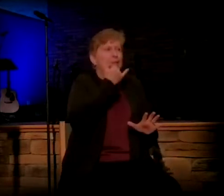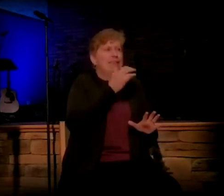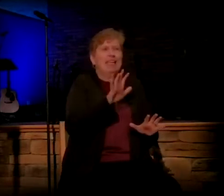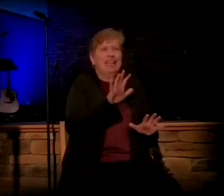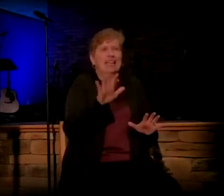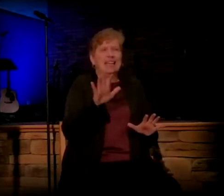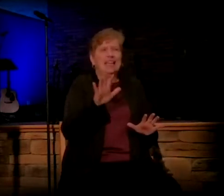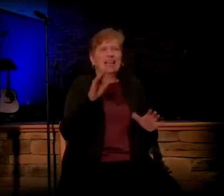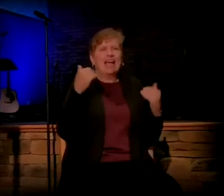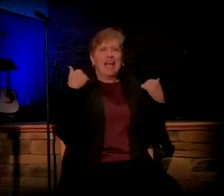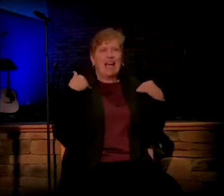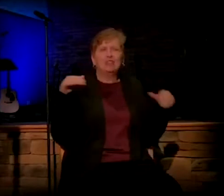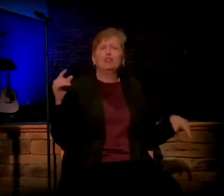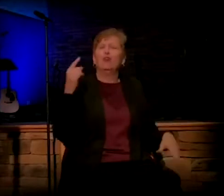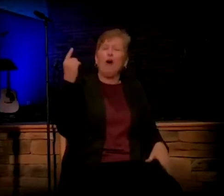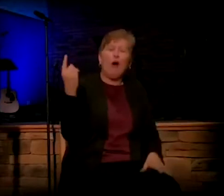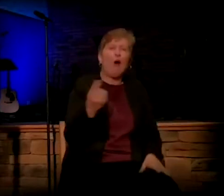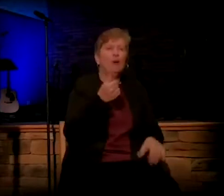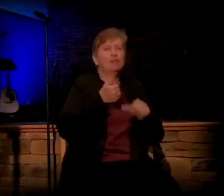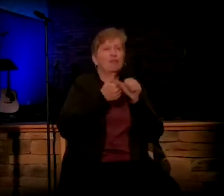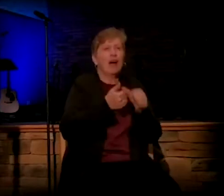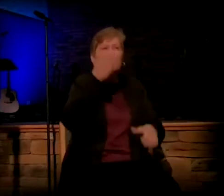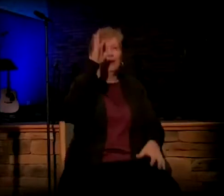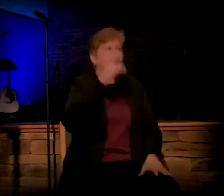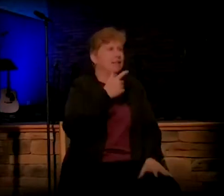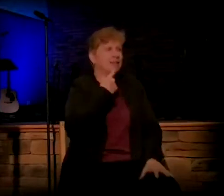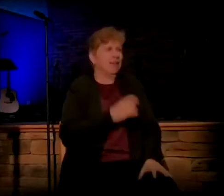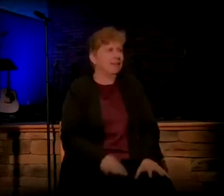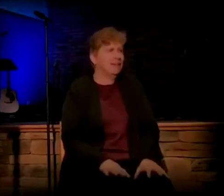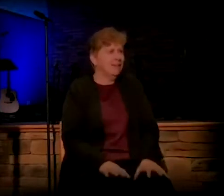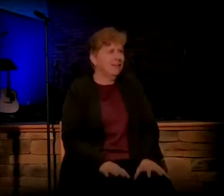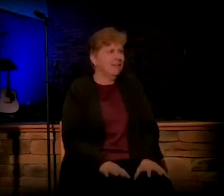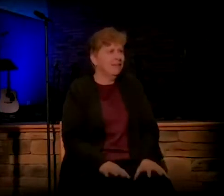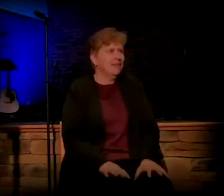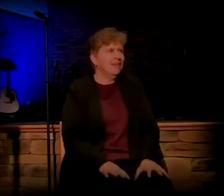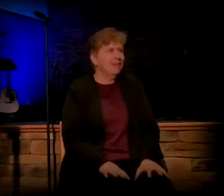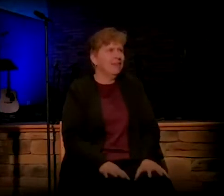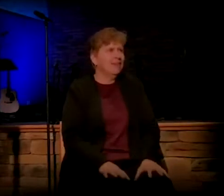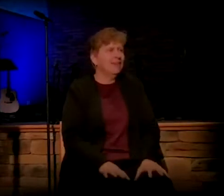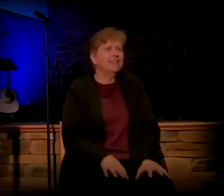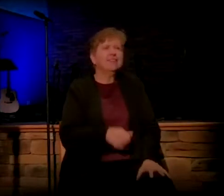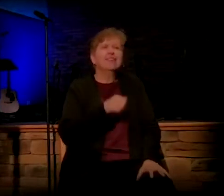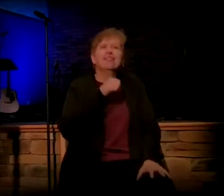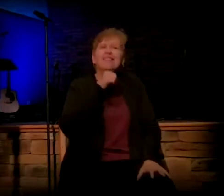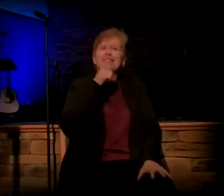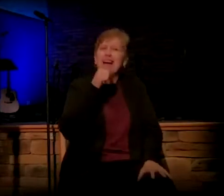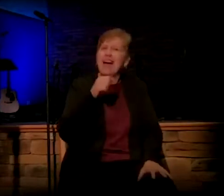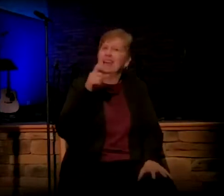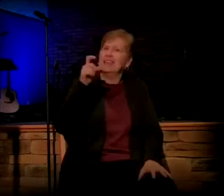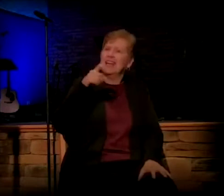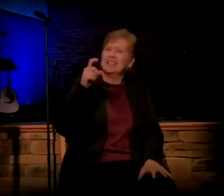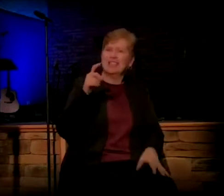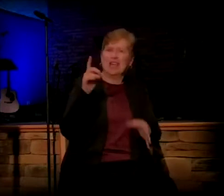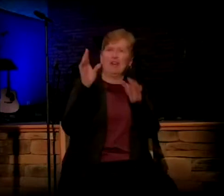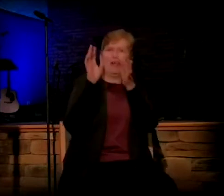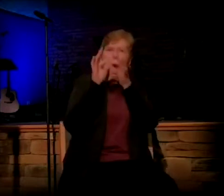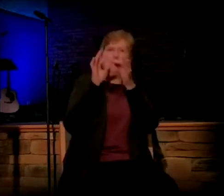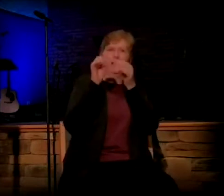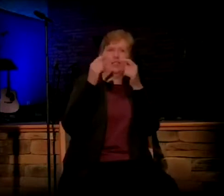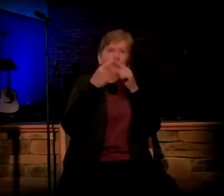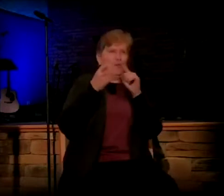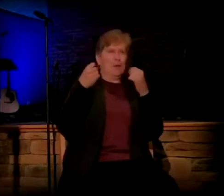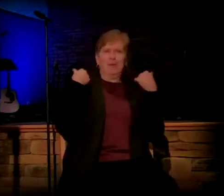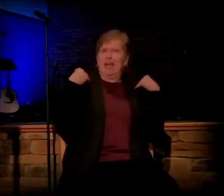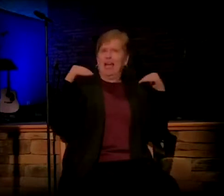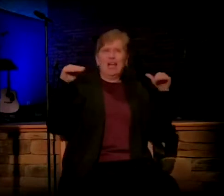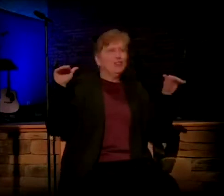always did God's bidding. And so it wasn't necessarily a message from the angels.